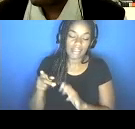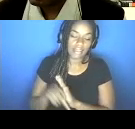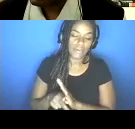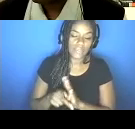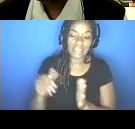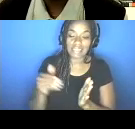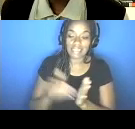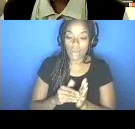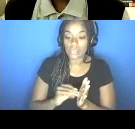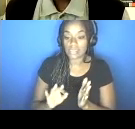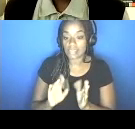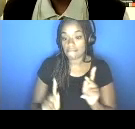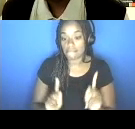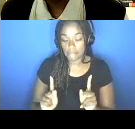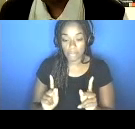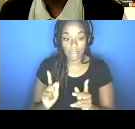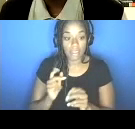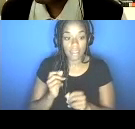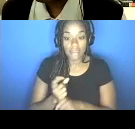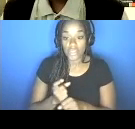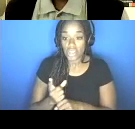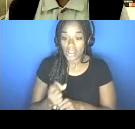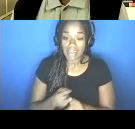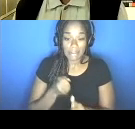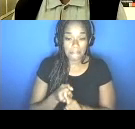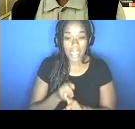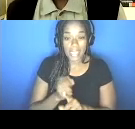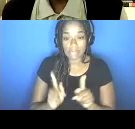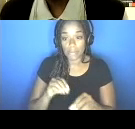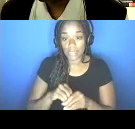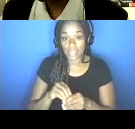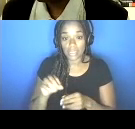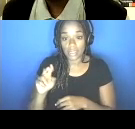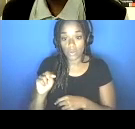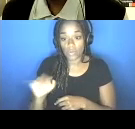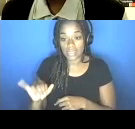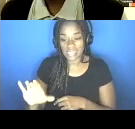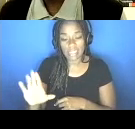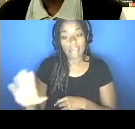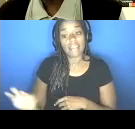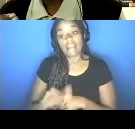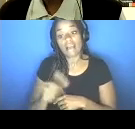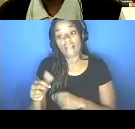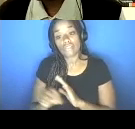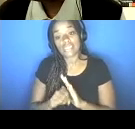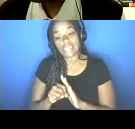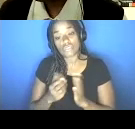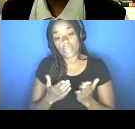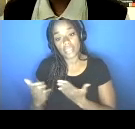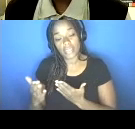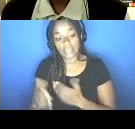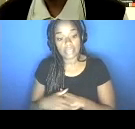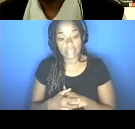and affects a lot of folks in New York City. getting our flu shots as well. And then other seasonal things, know, life